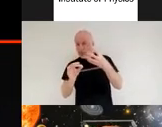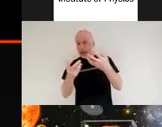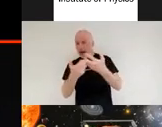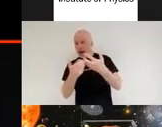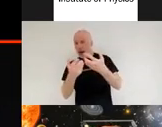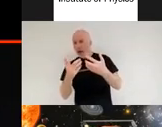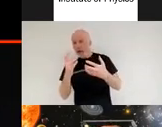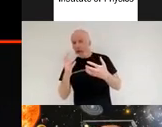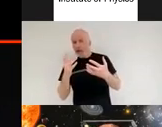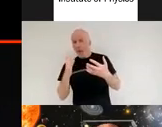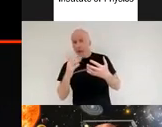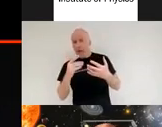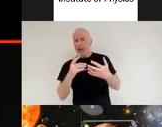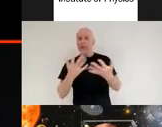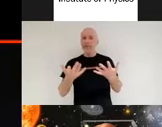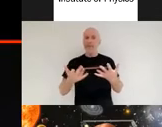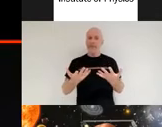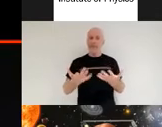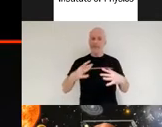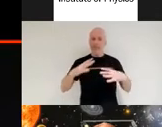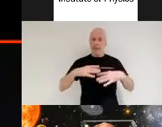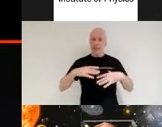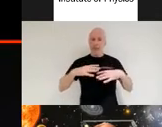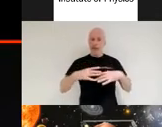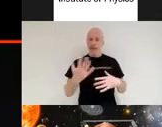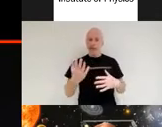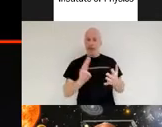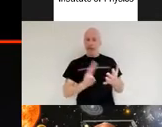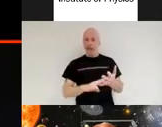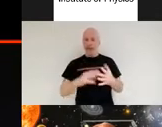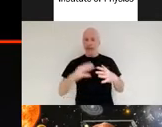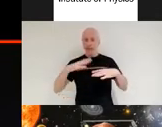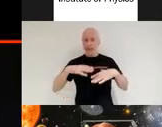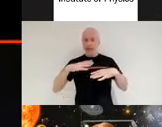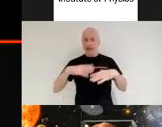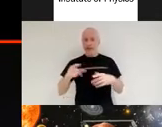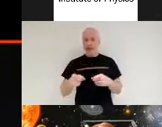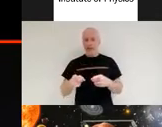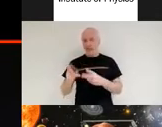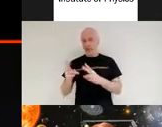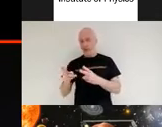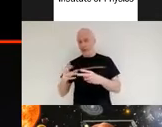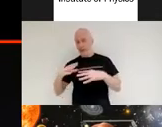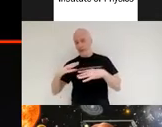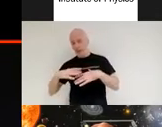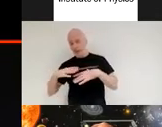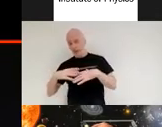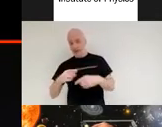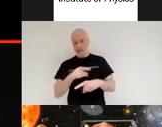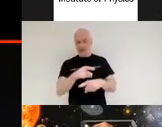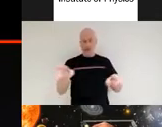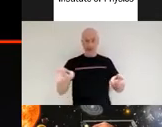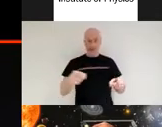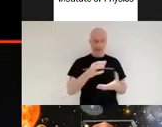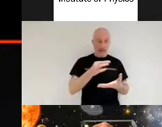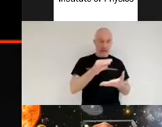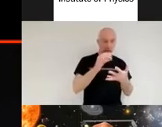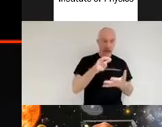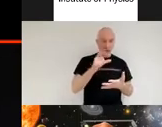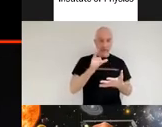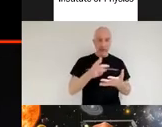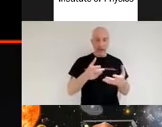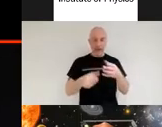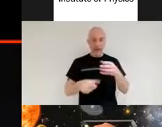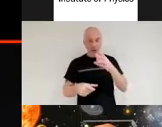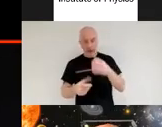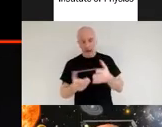now is a good time to take five minutes to give our interpreter a little bit of a break and to give you a chance to go and grab yourself